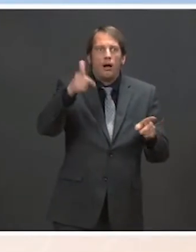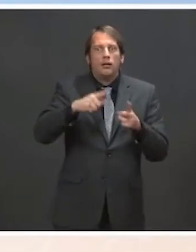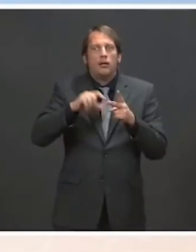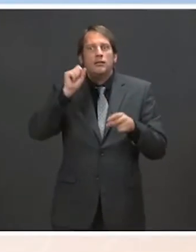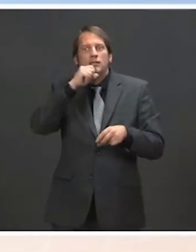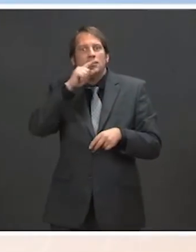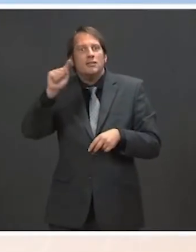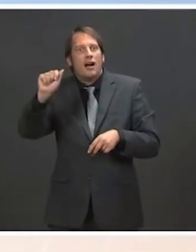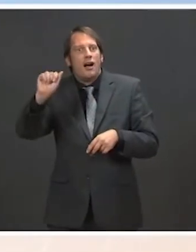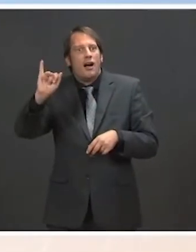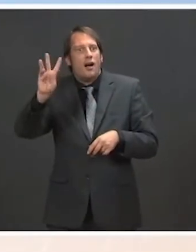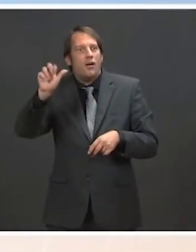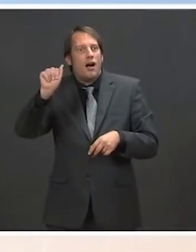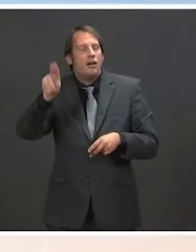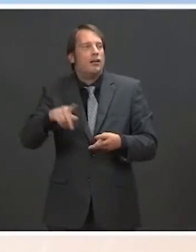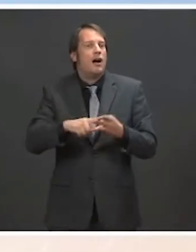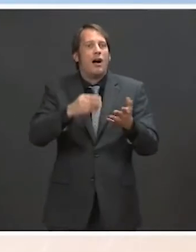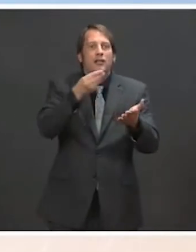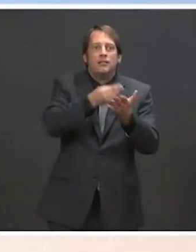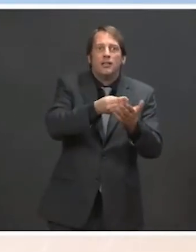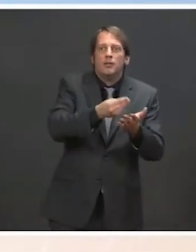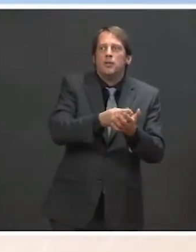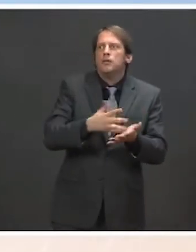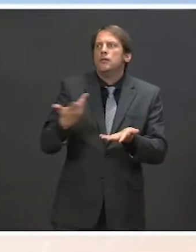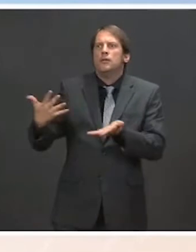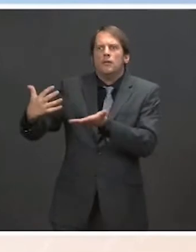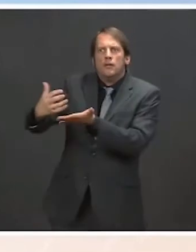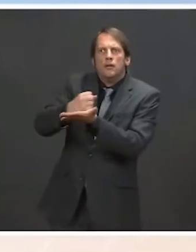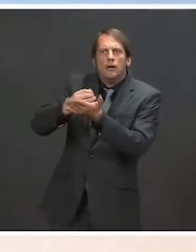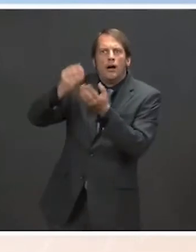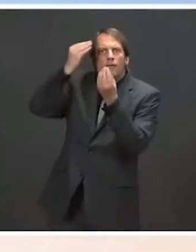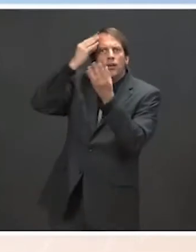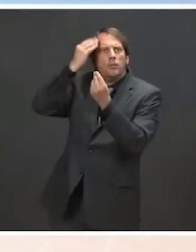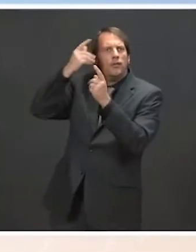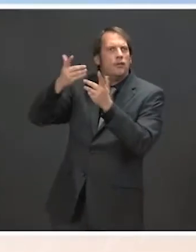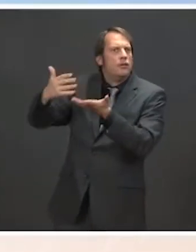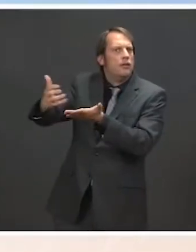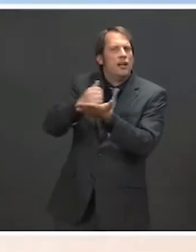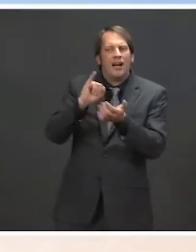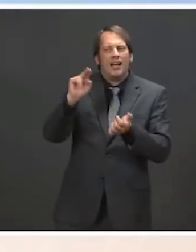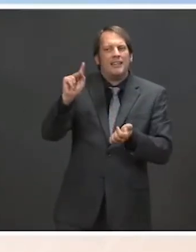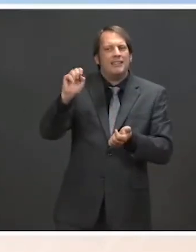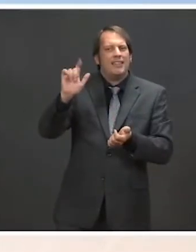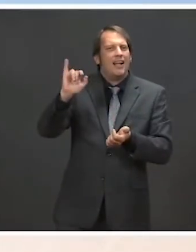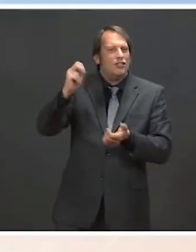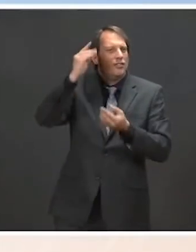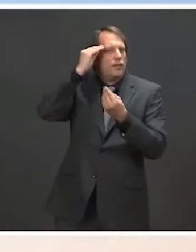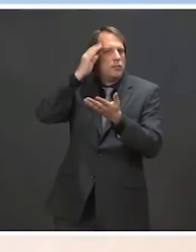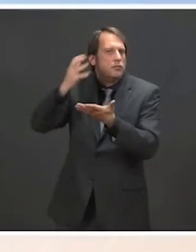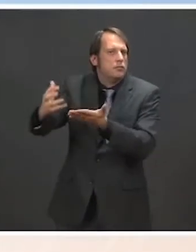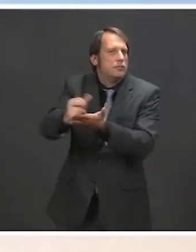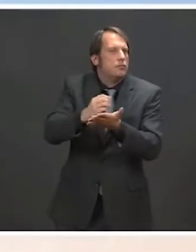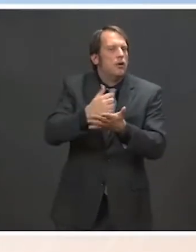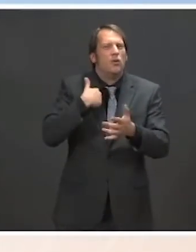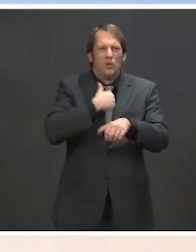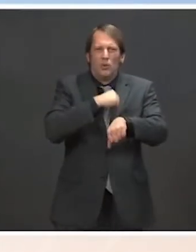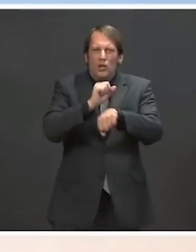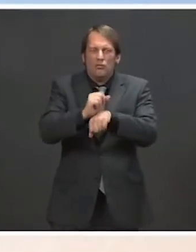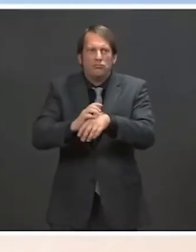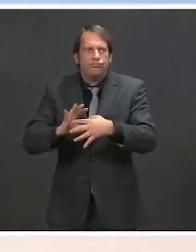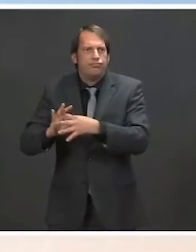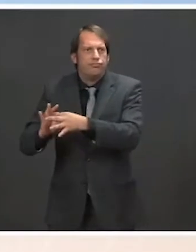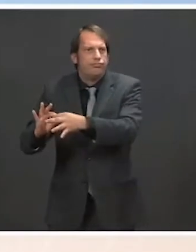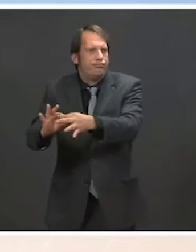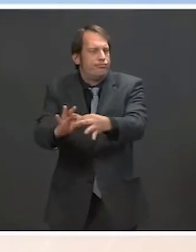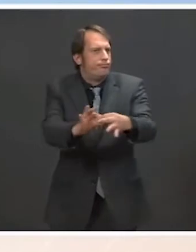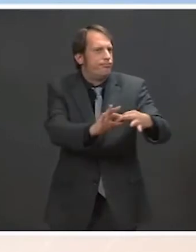intellectual property. And we also, of course, talk about ways we can work together. So we're taking stock of where we are. This is where we